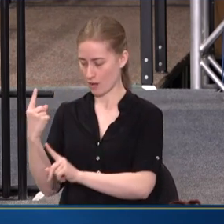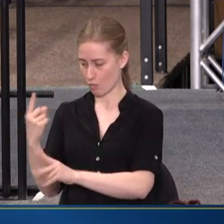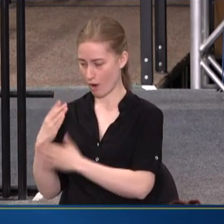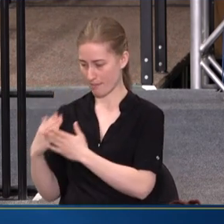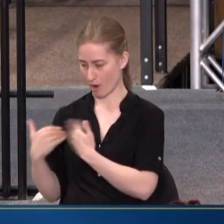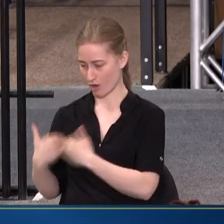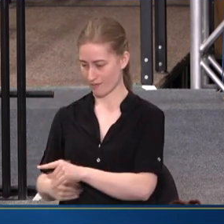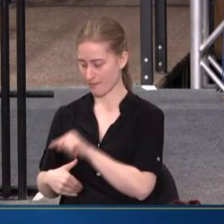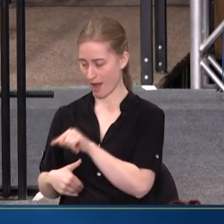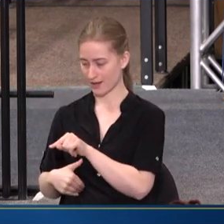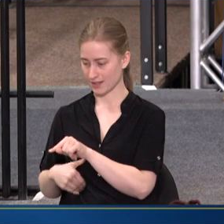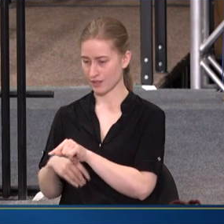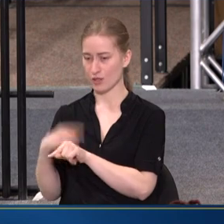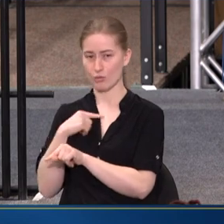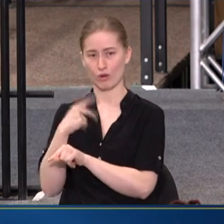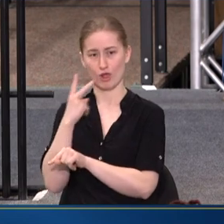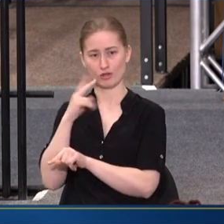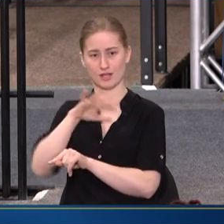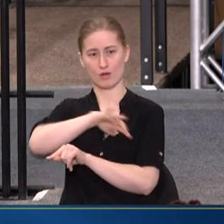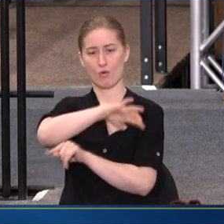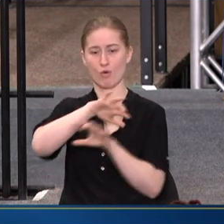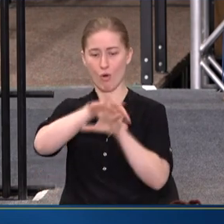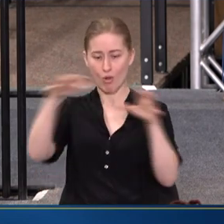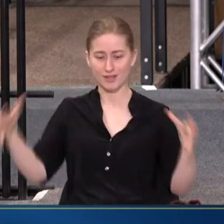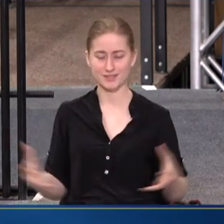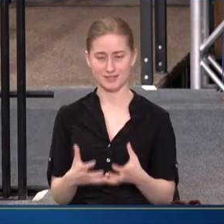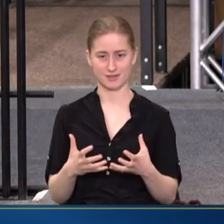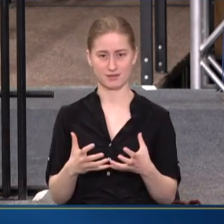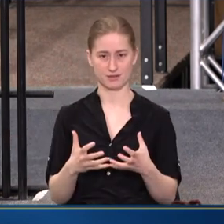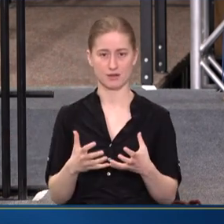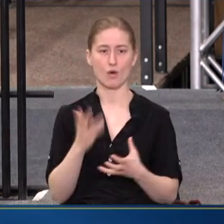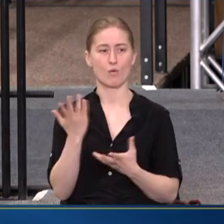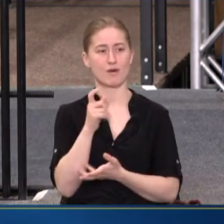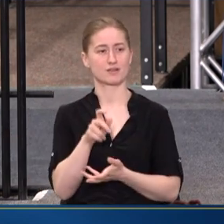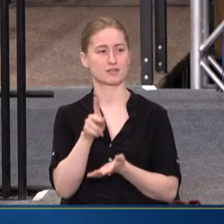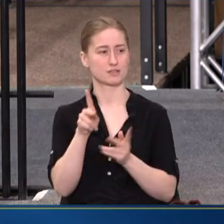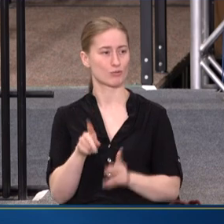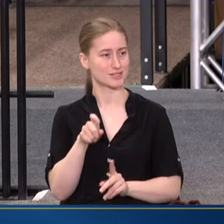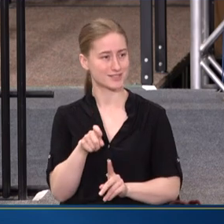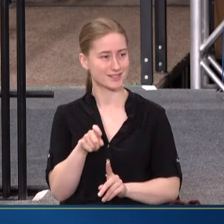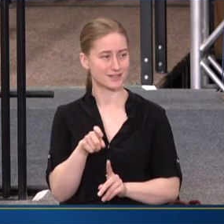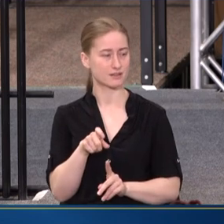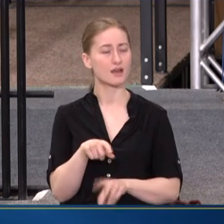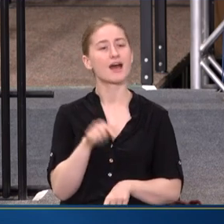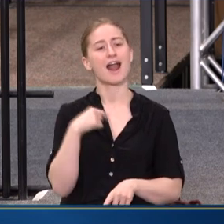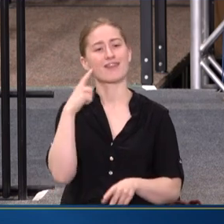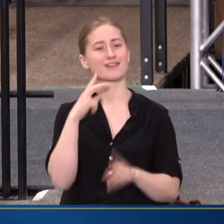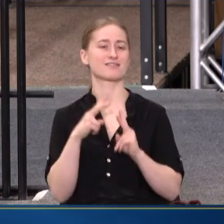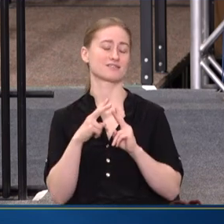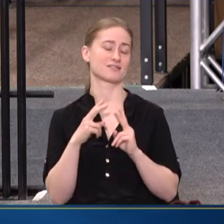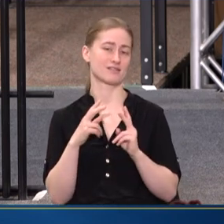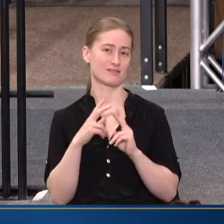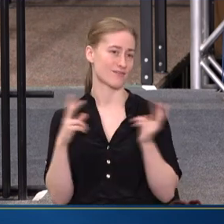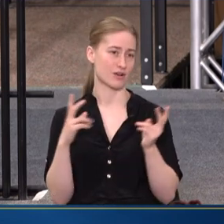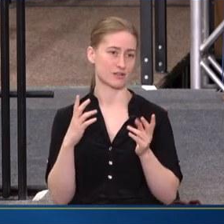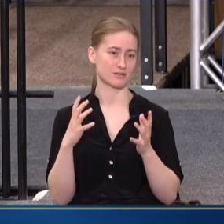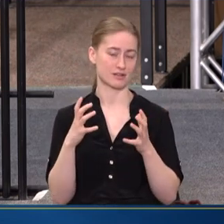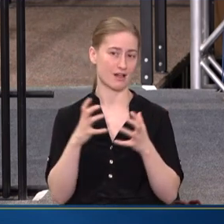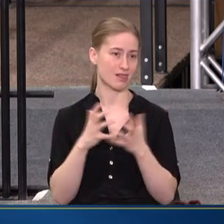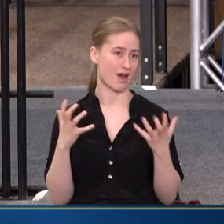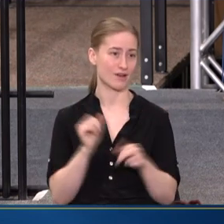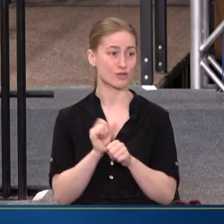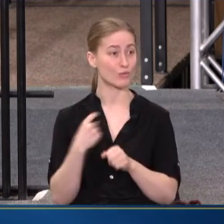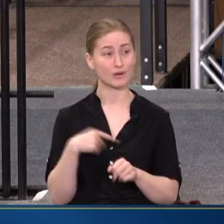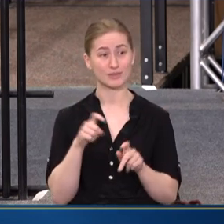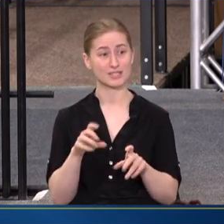PART OF THE BODY, THAT WE ARE LOOKING HOLISTICALLY ABOUT WHAT DOES THIS PERSON NEED. AND I THINK THAT THAT IS VERY MUCH PART OF THE WORK